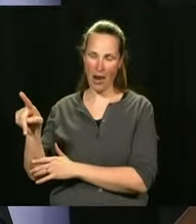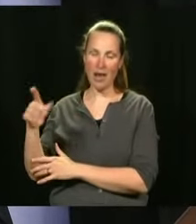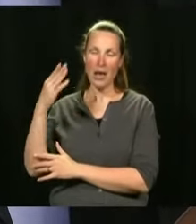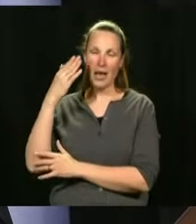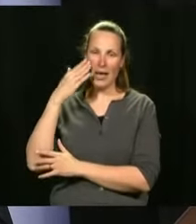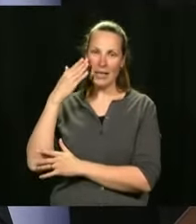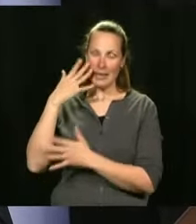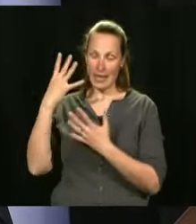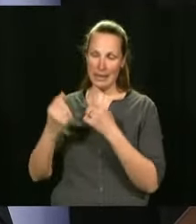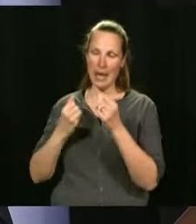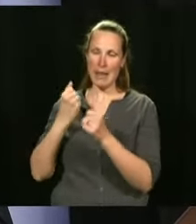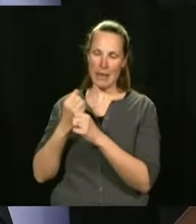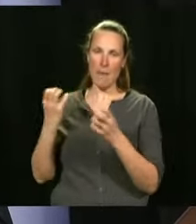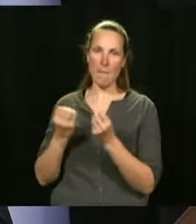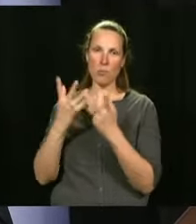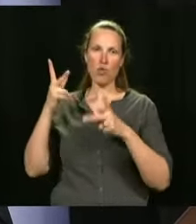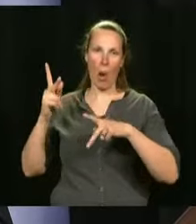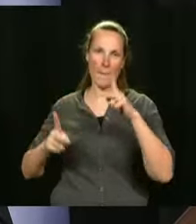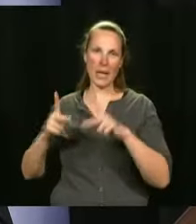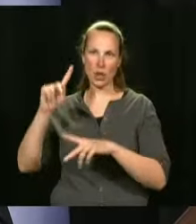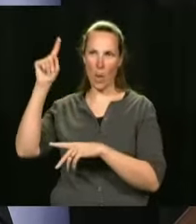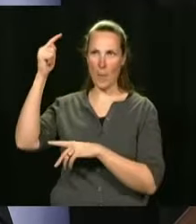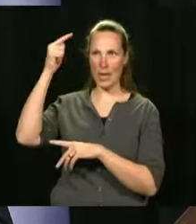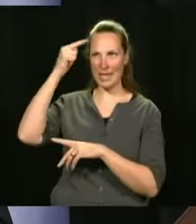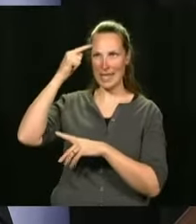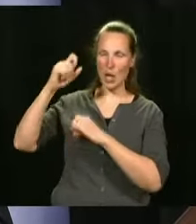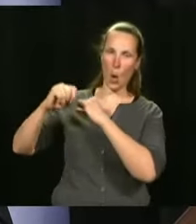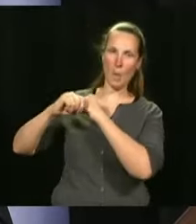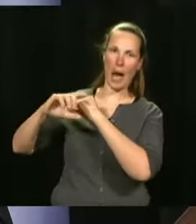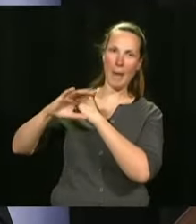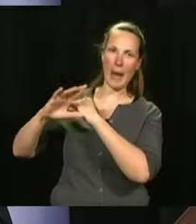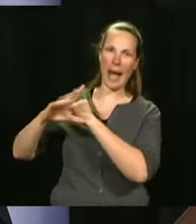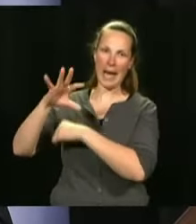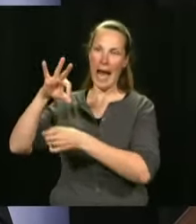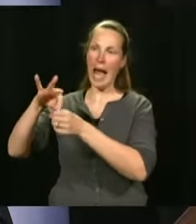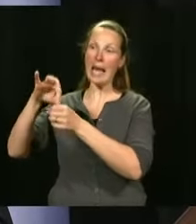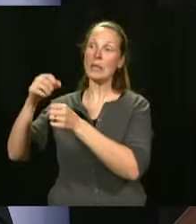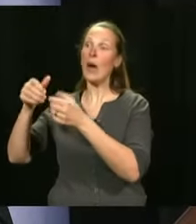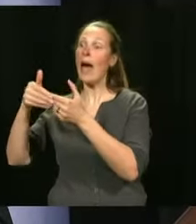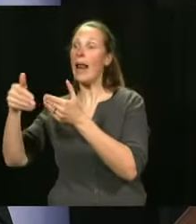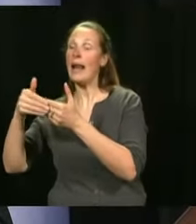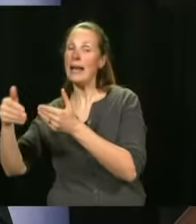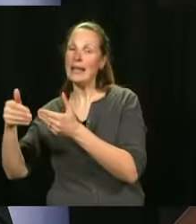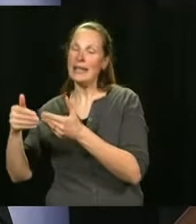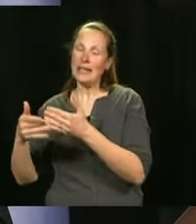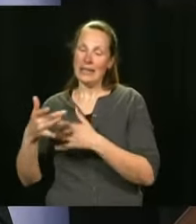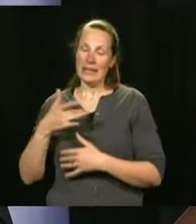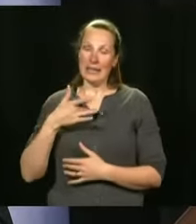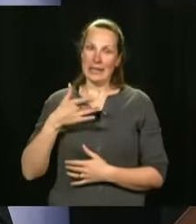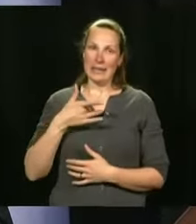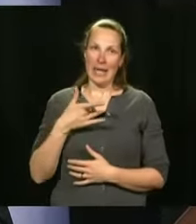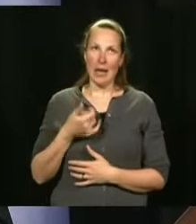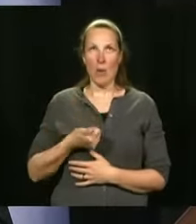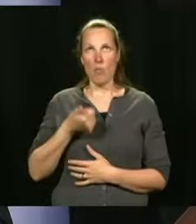campaign, campaigning this year. And I want to say things properly. It's easier to give